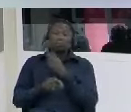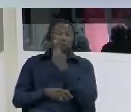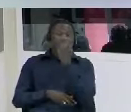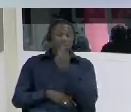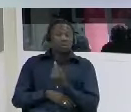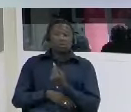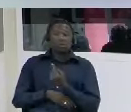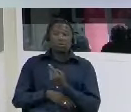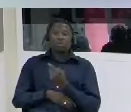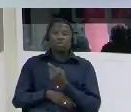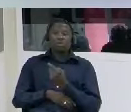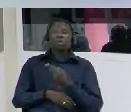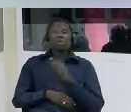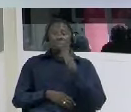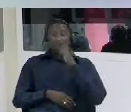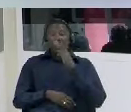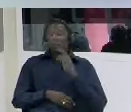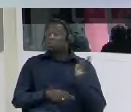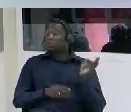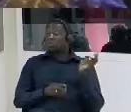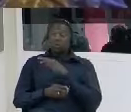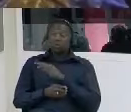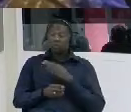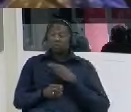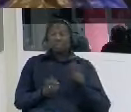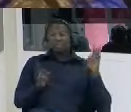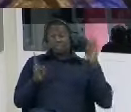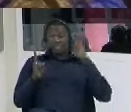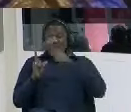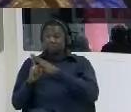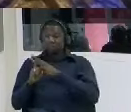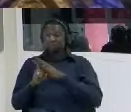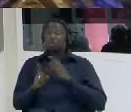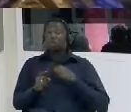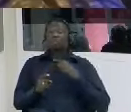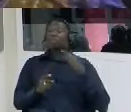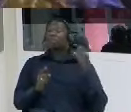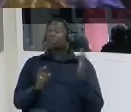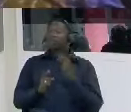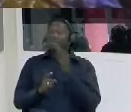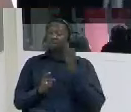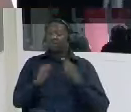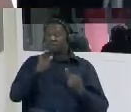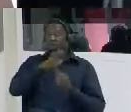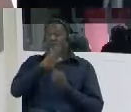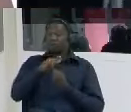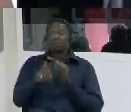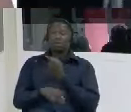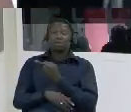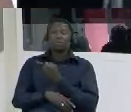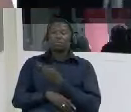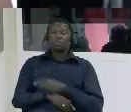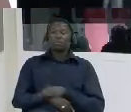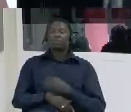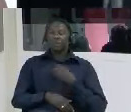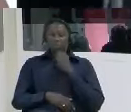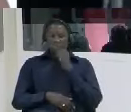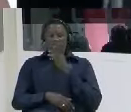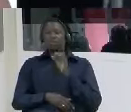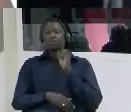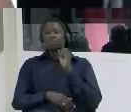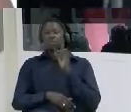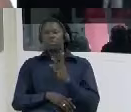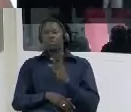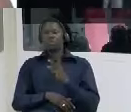with delegation so that it will be so important to them i said okay so